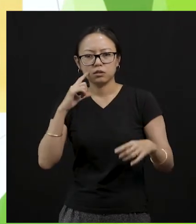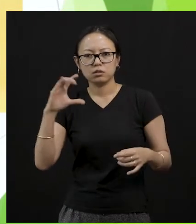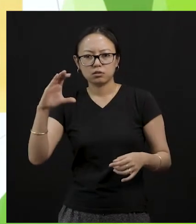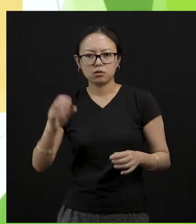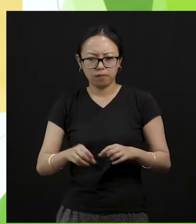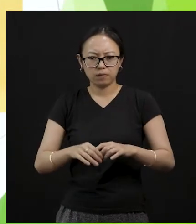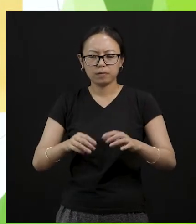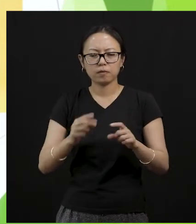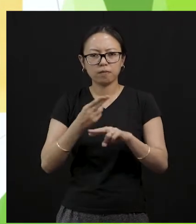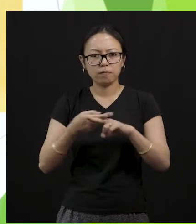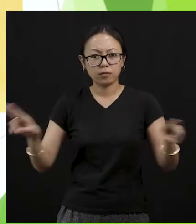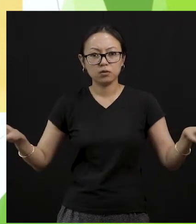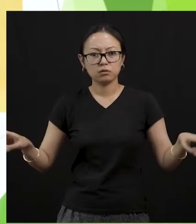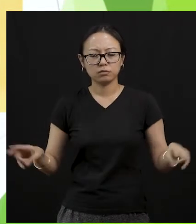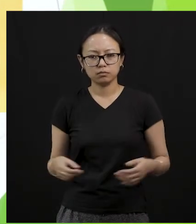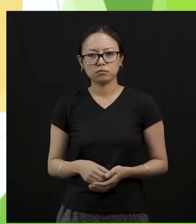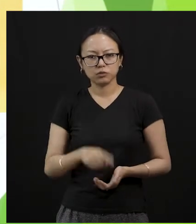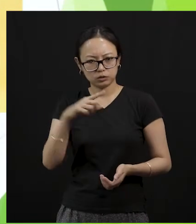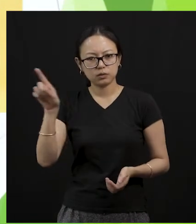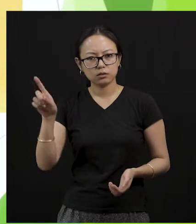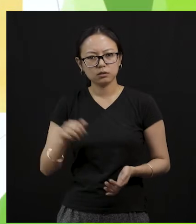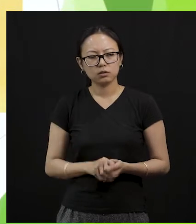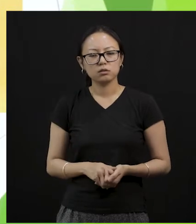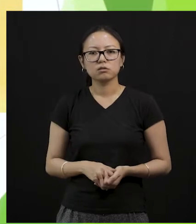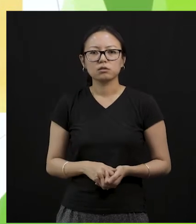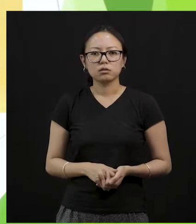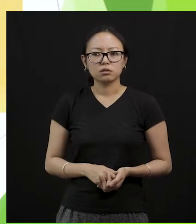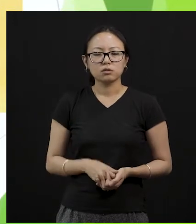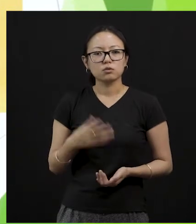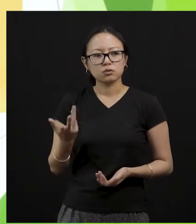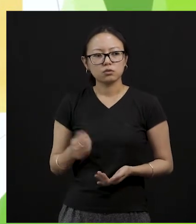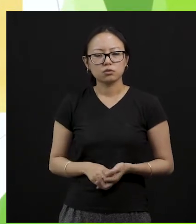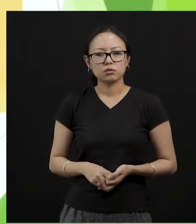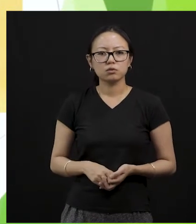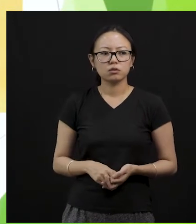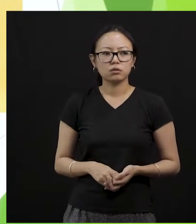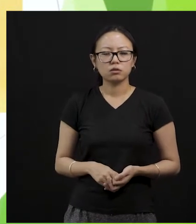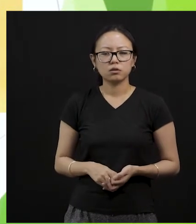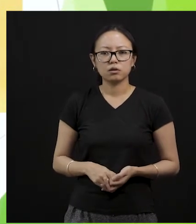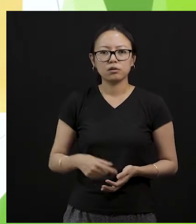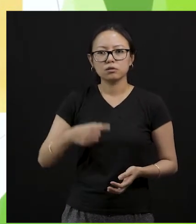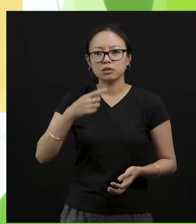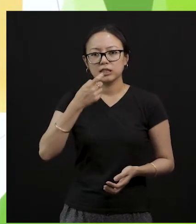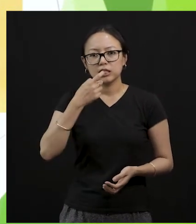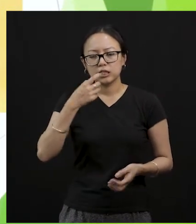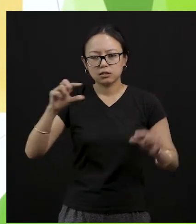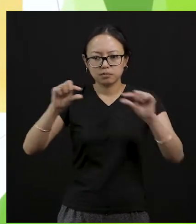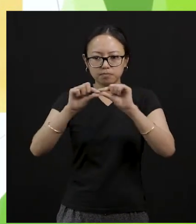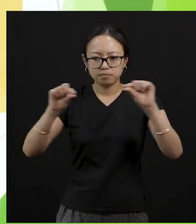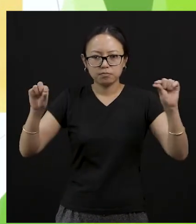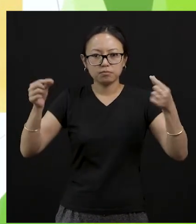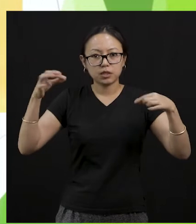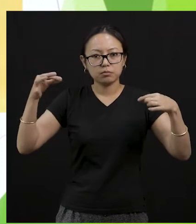One tips that I can give you all is when you are going for a shopping with your mother remind your mother to carry a bag maybe a basket bag